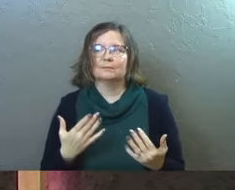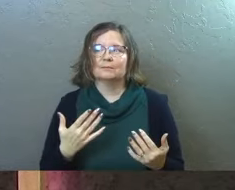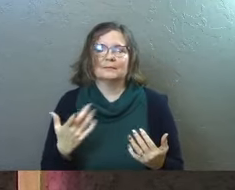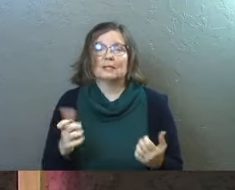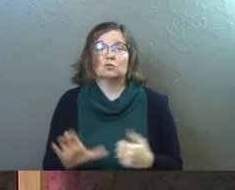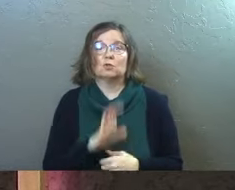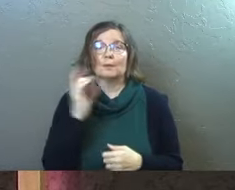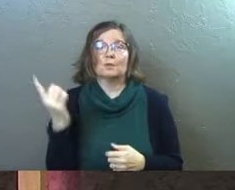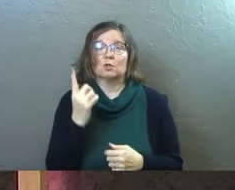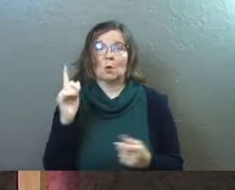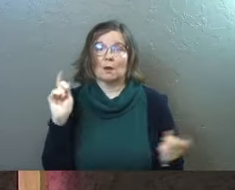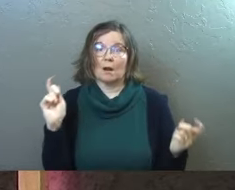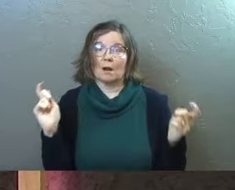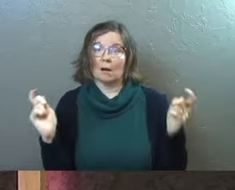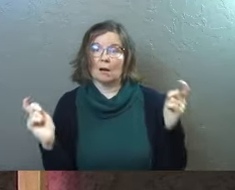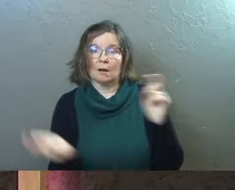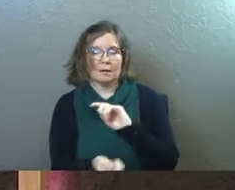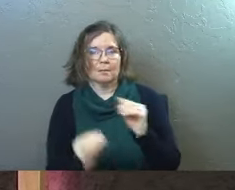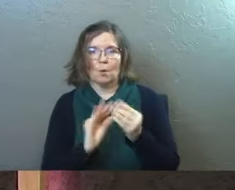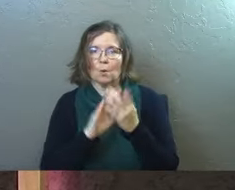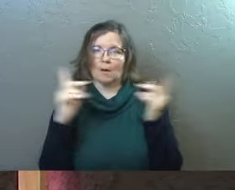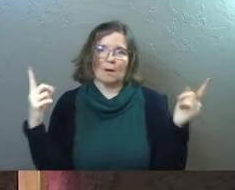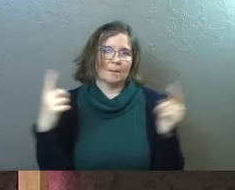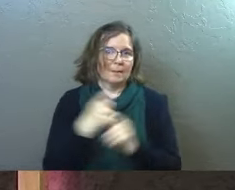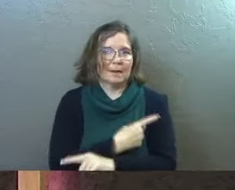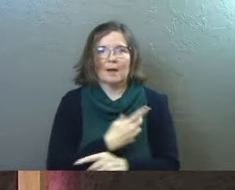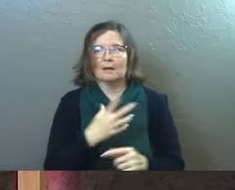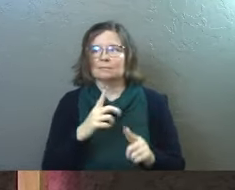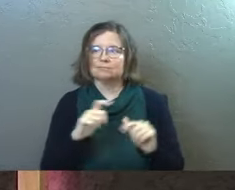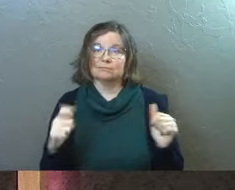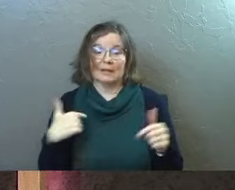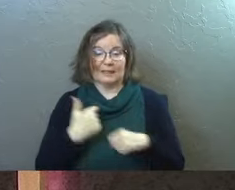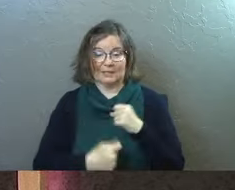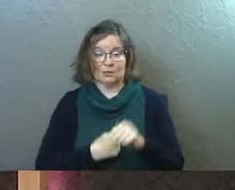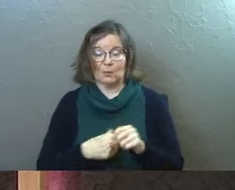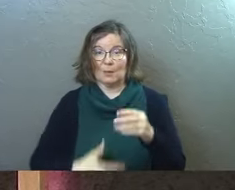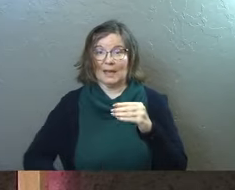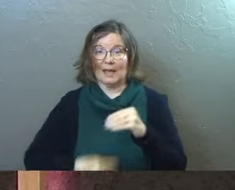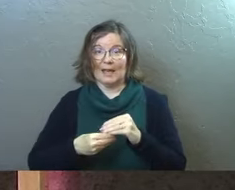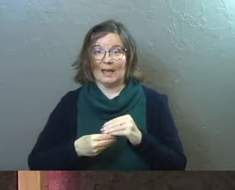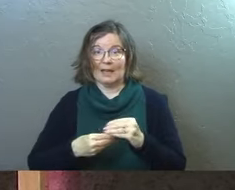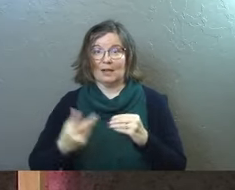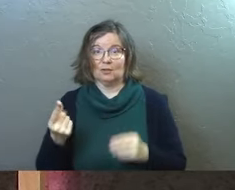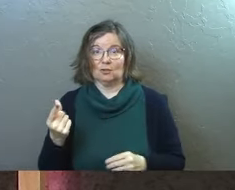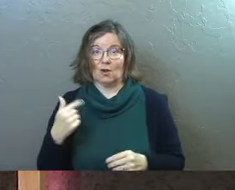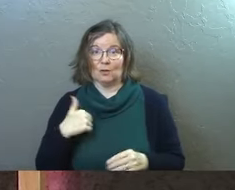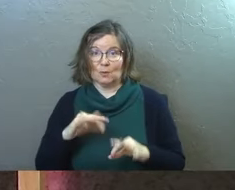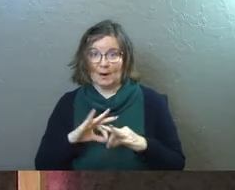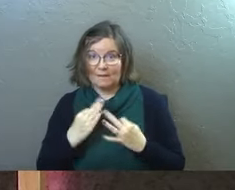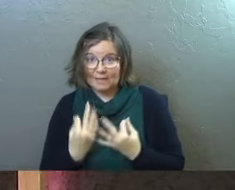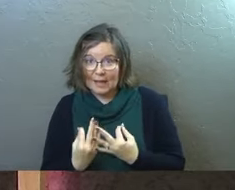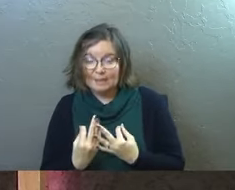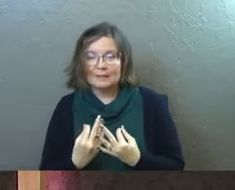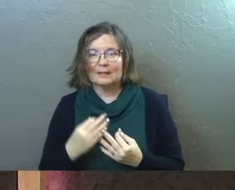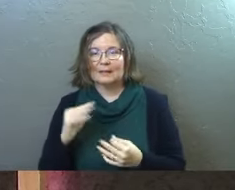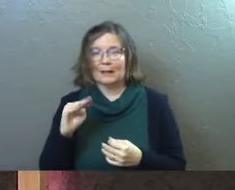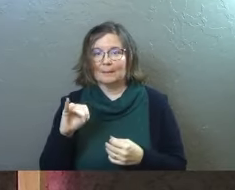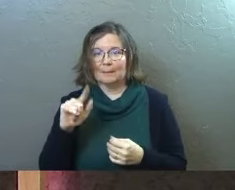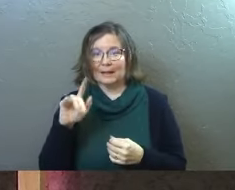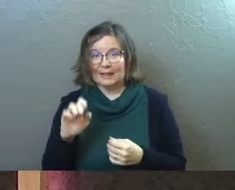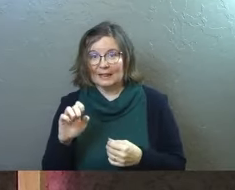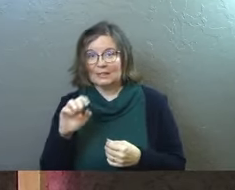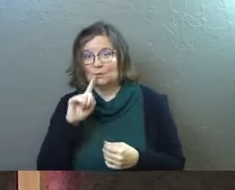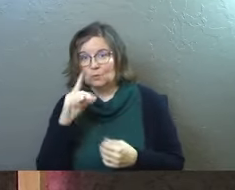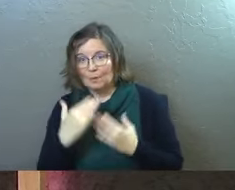just, Christmas is always changing and it's always getting more complicated. And this year we added a dog to our family, a little Millie